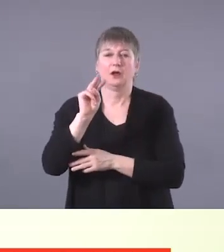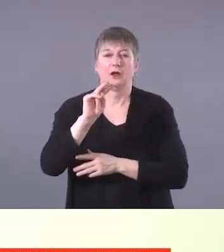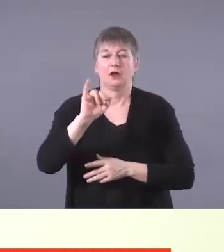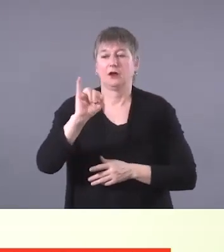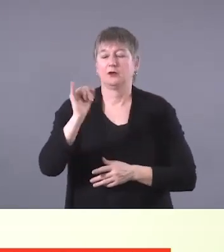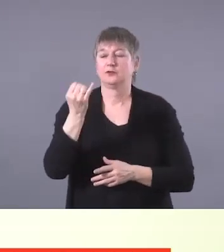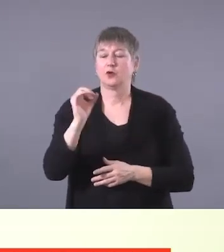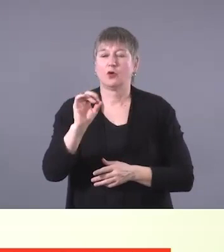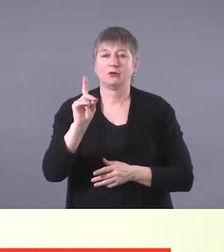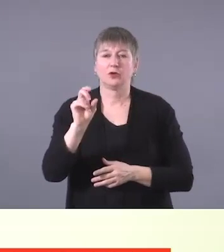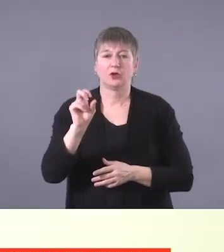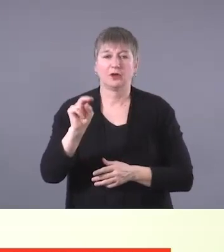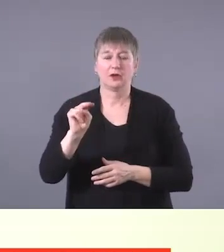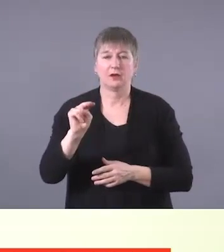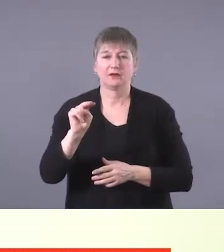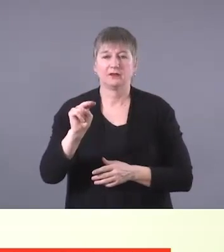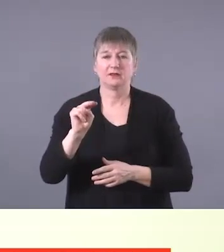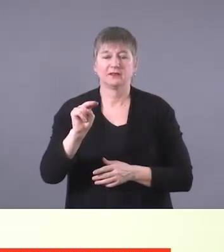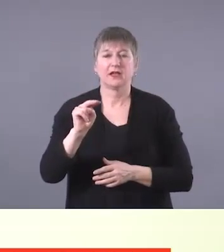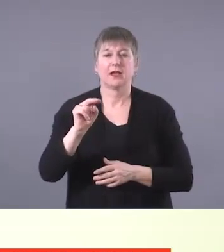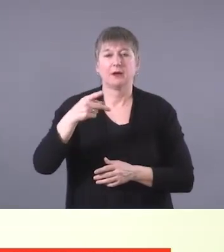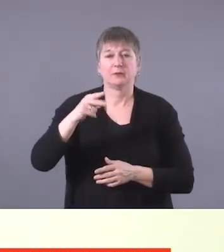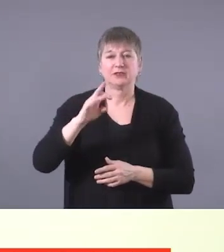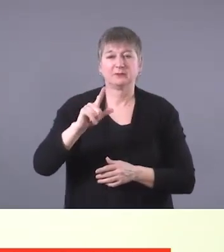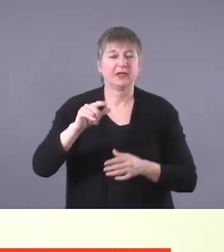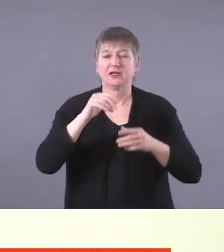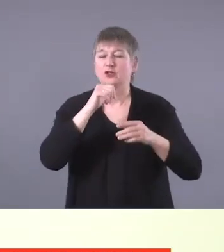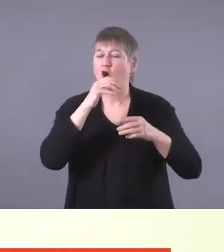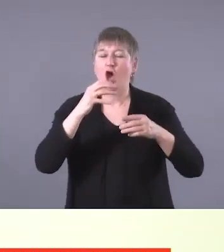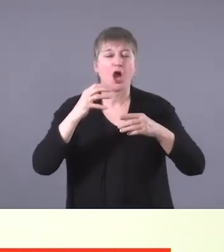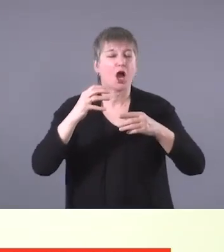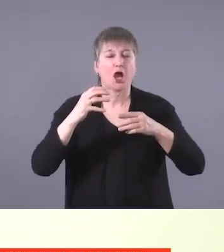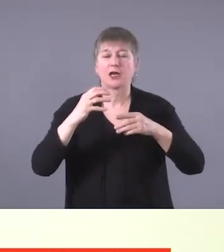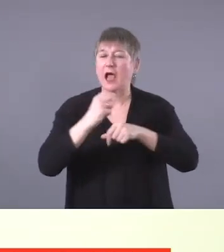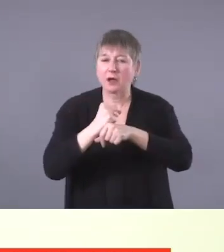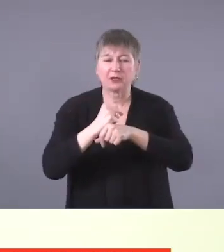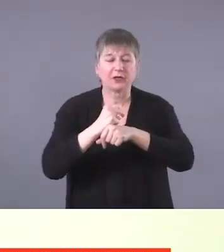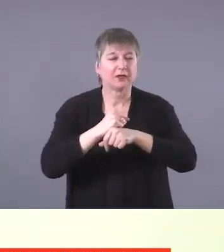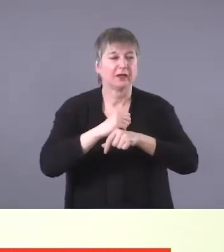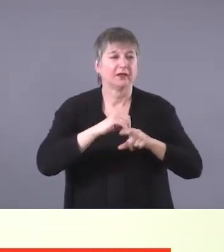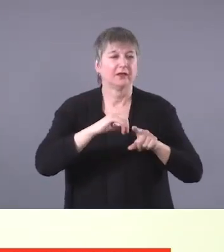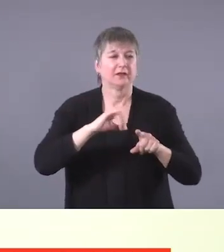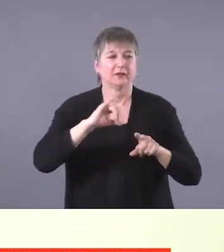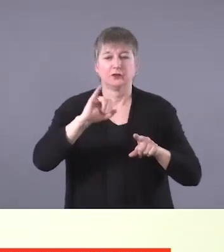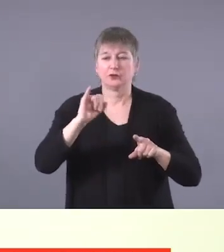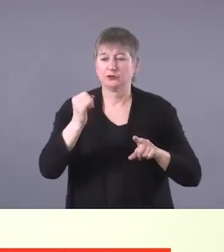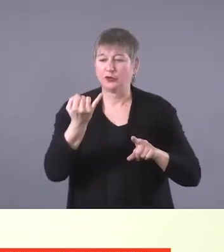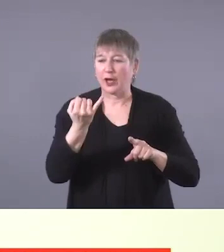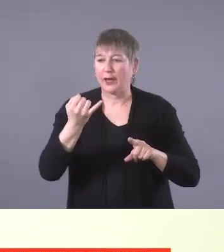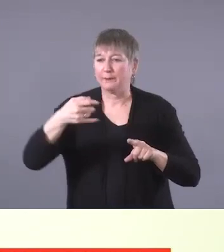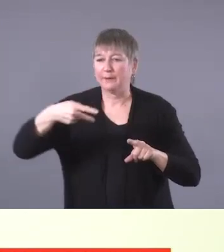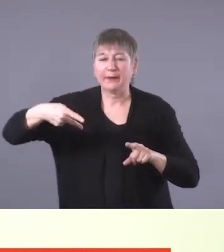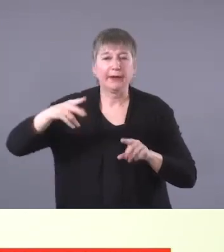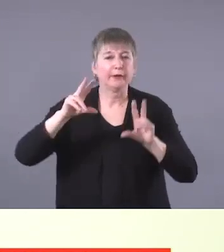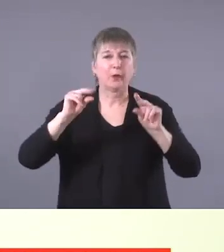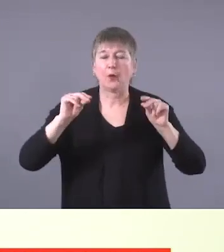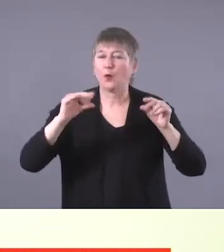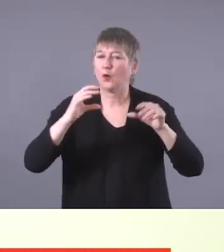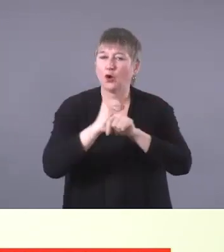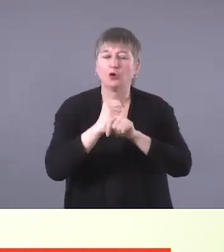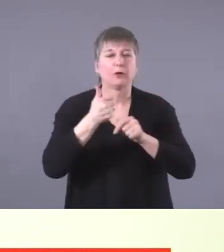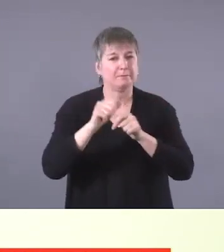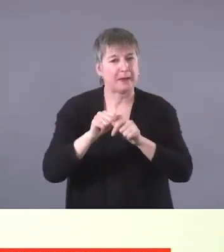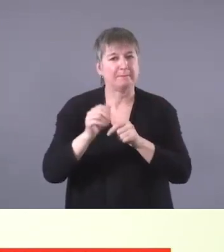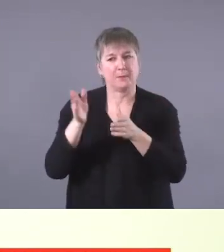to an acronym, use his full name or use the full name as it was developed in his honor. And to remember this young boy who,